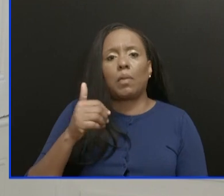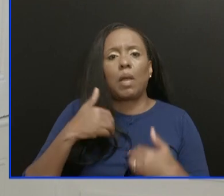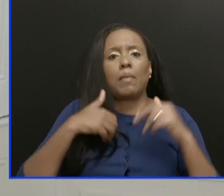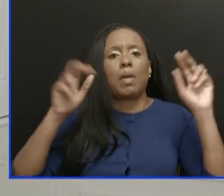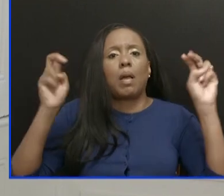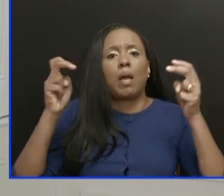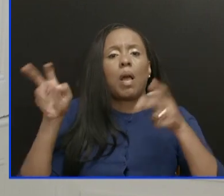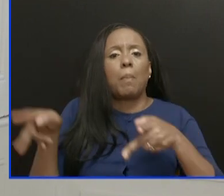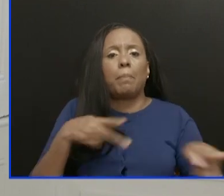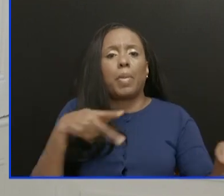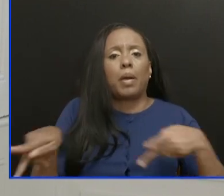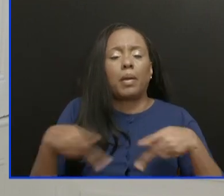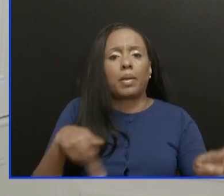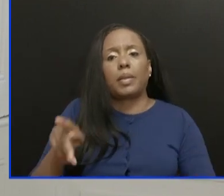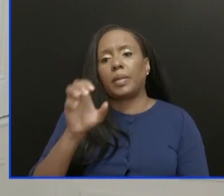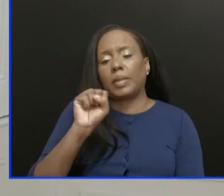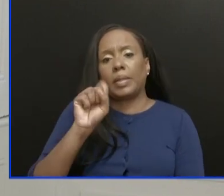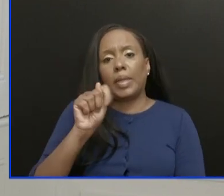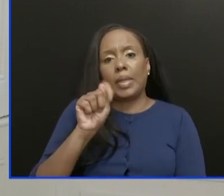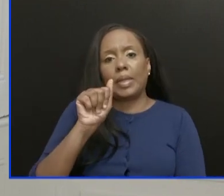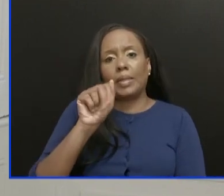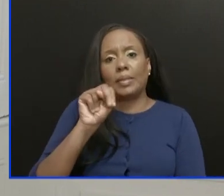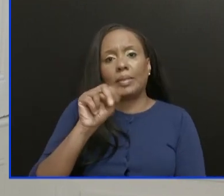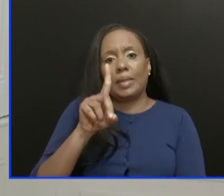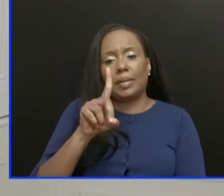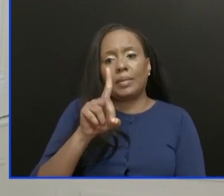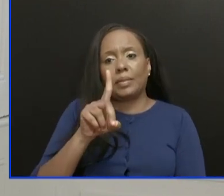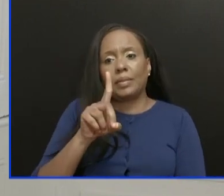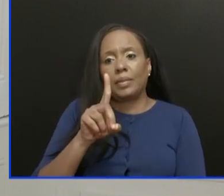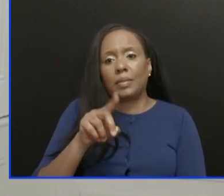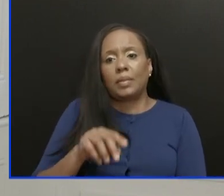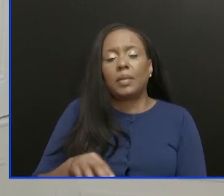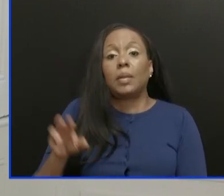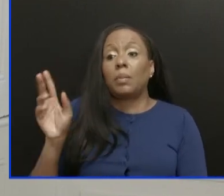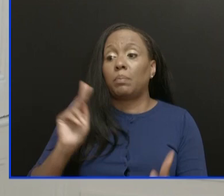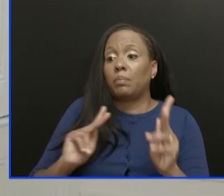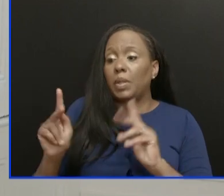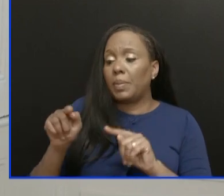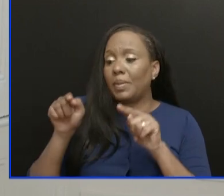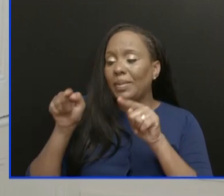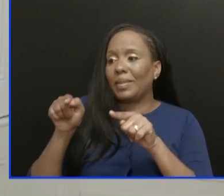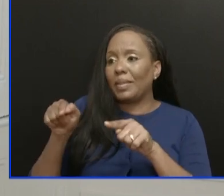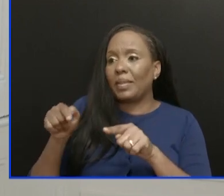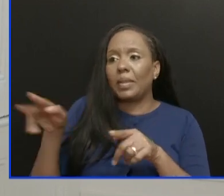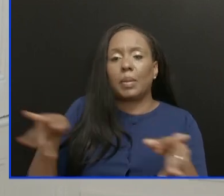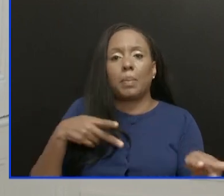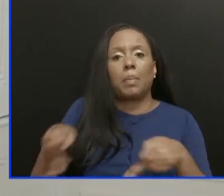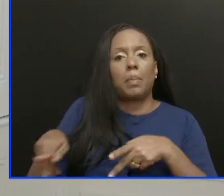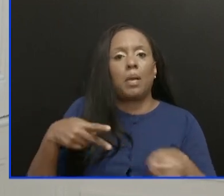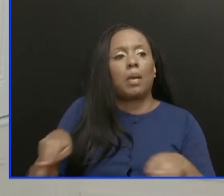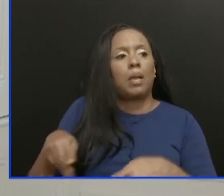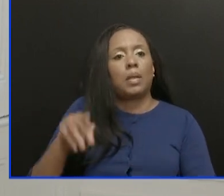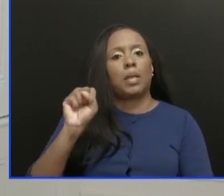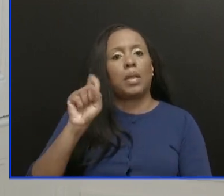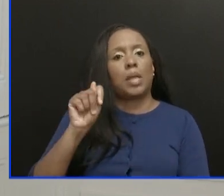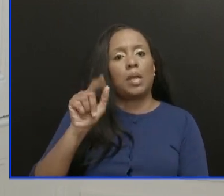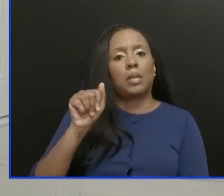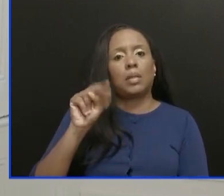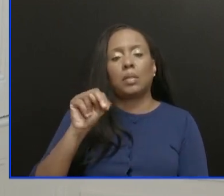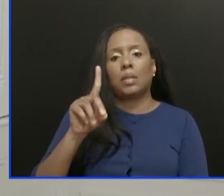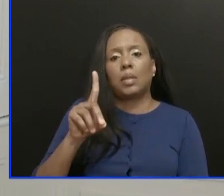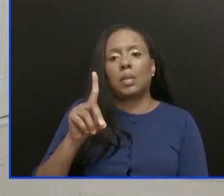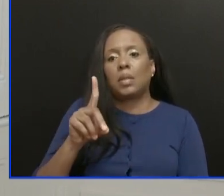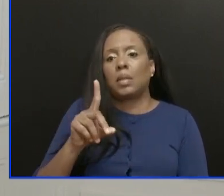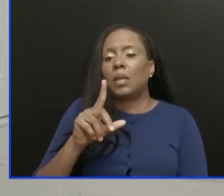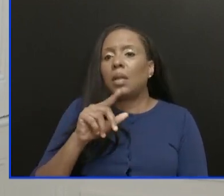persons without masks, because those individuals both had to